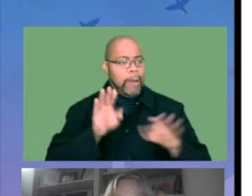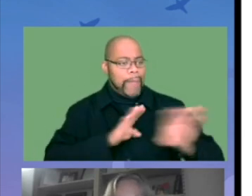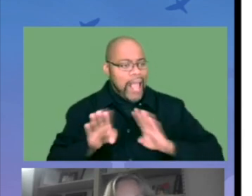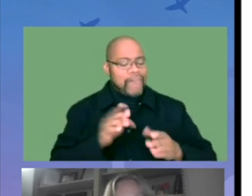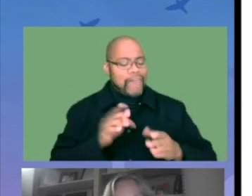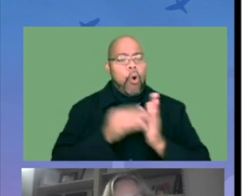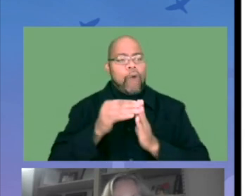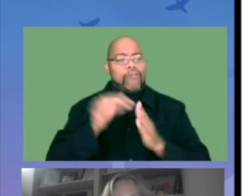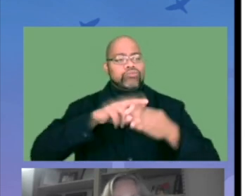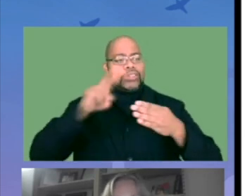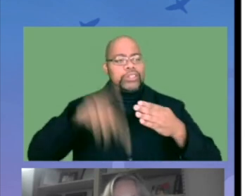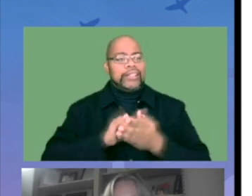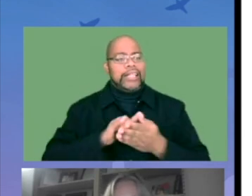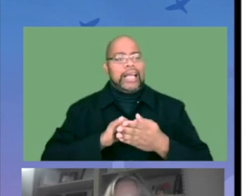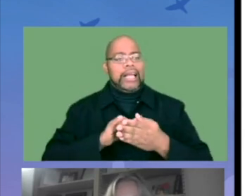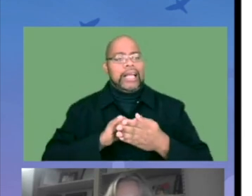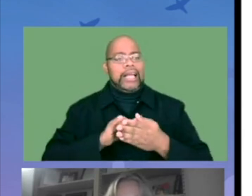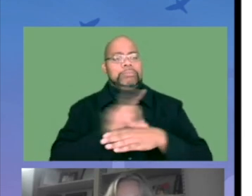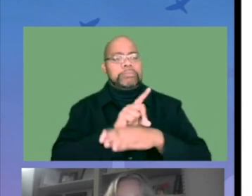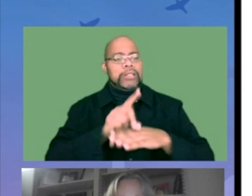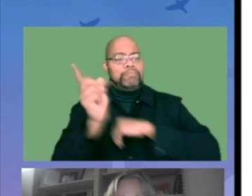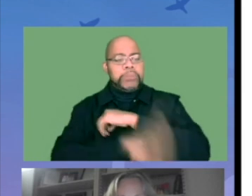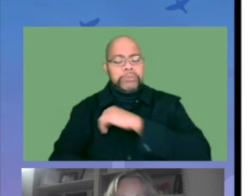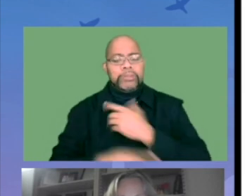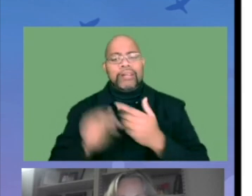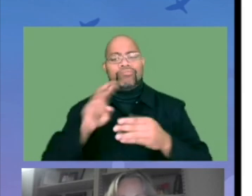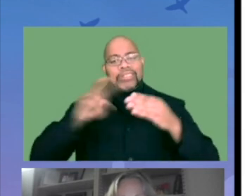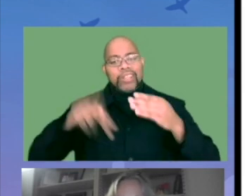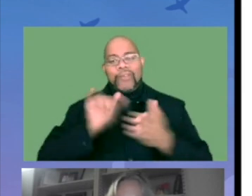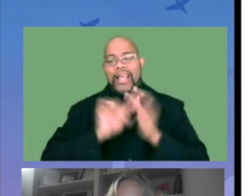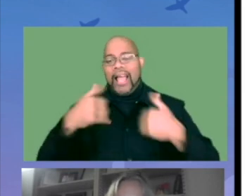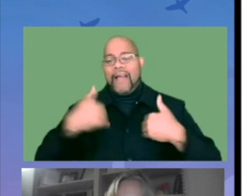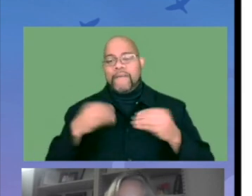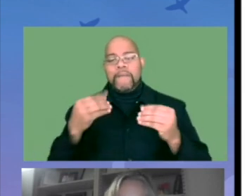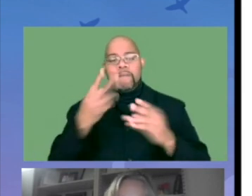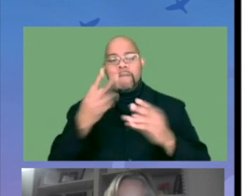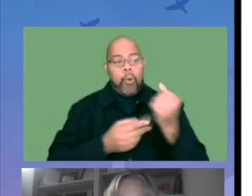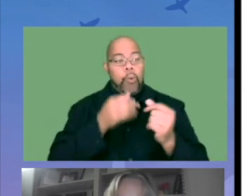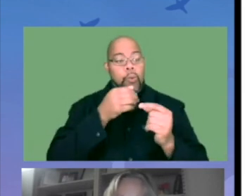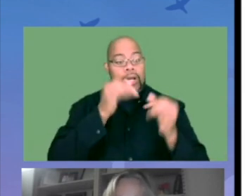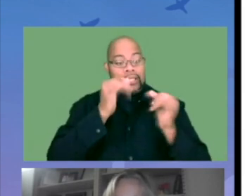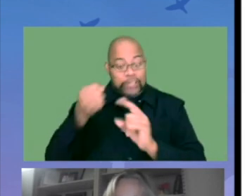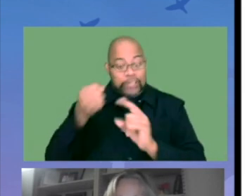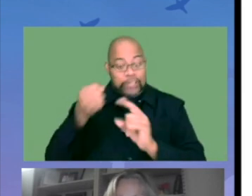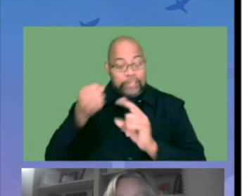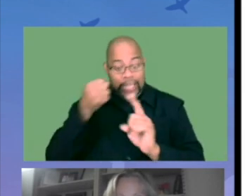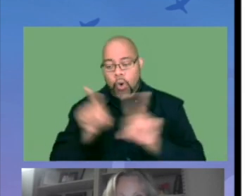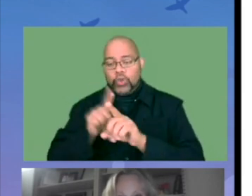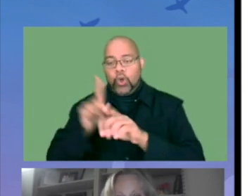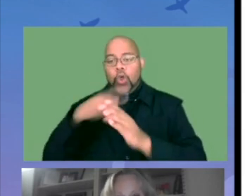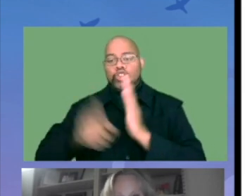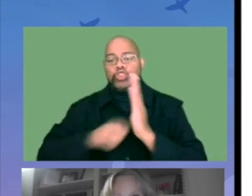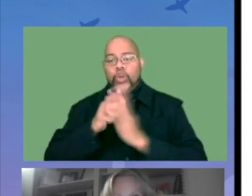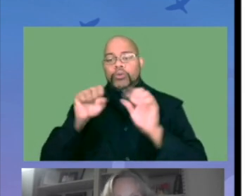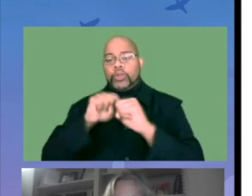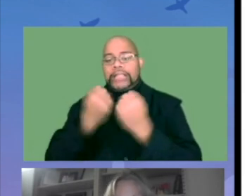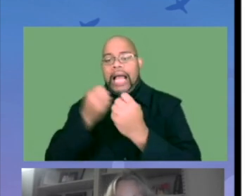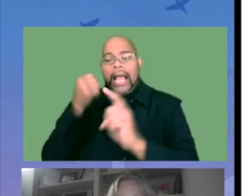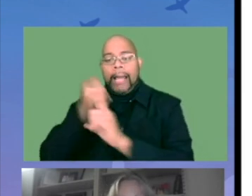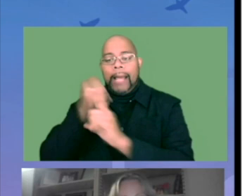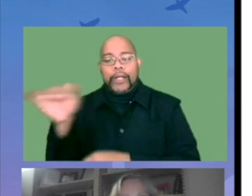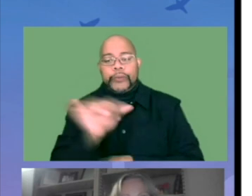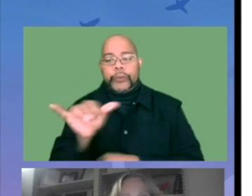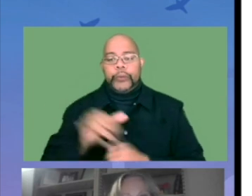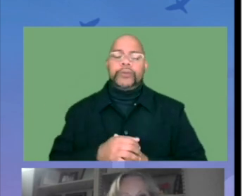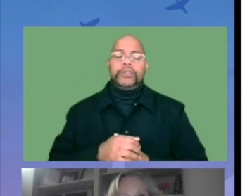can struggle behaviorally, which often results in disciplinary consequences. And that can have both an individual impact as well as a long-term